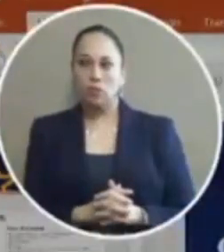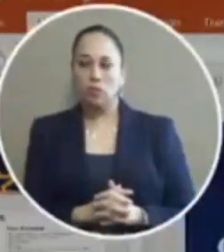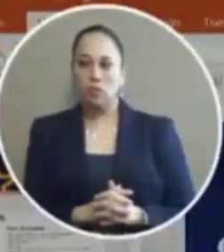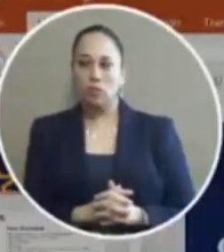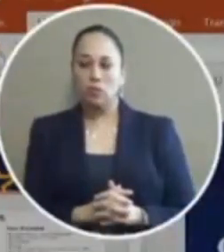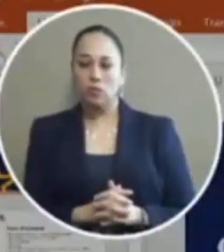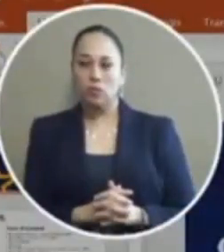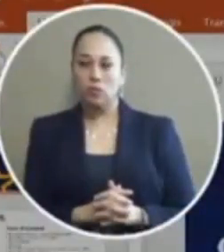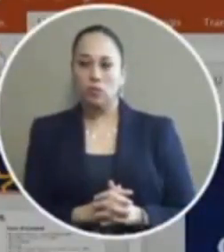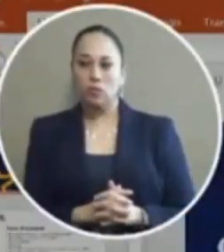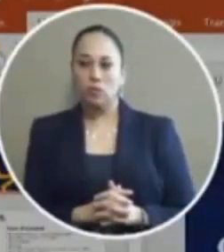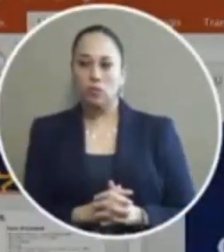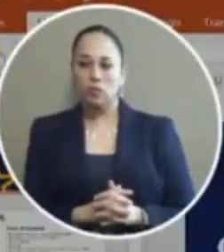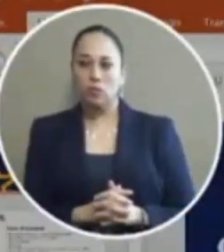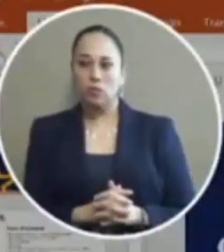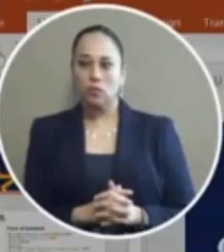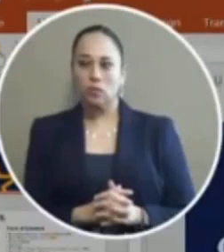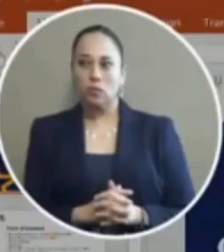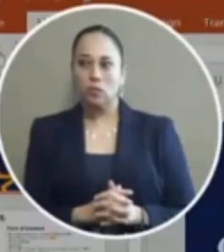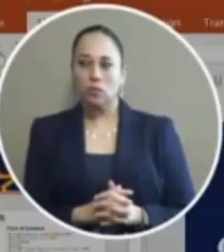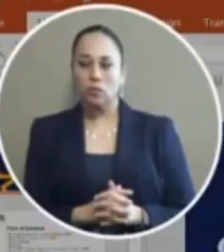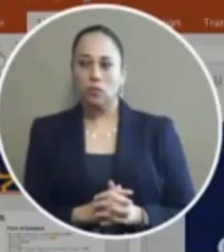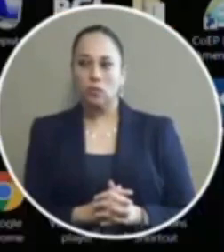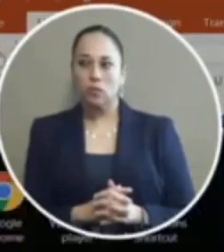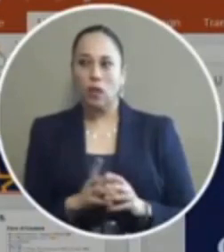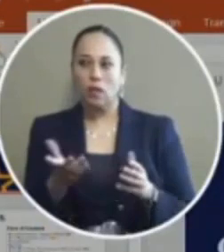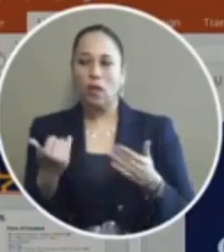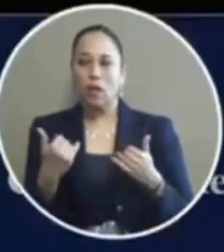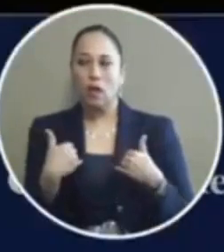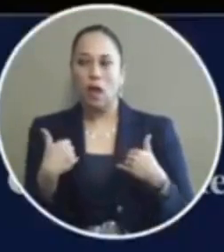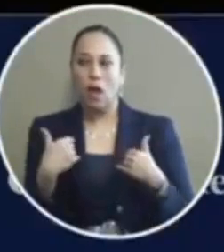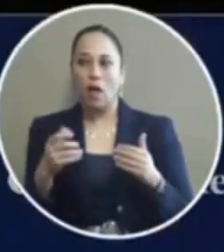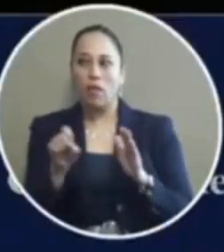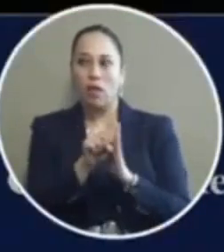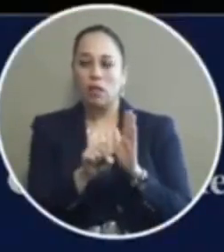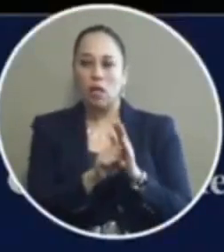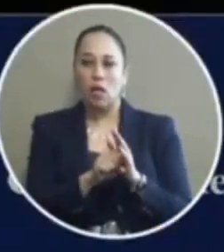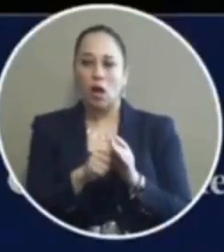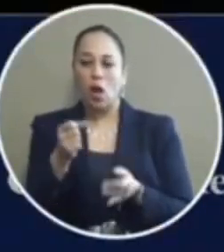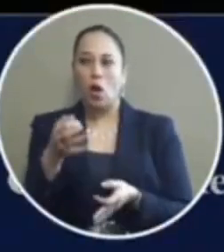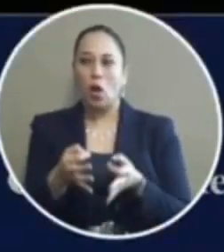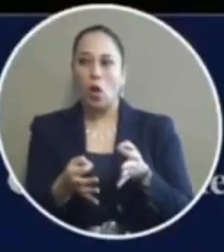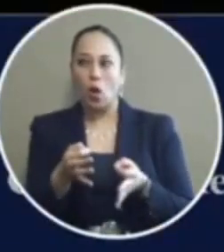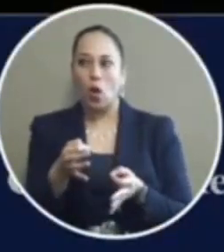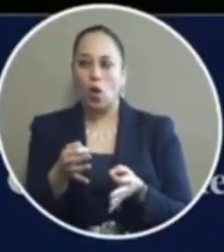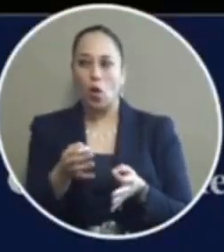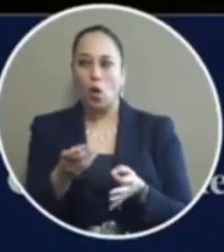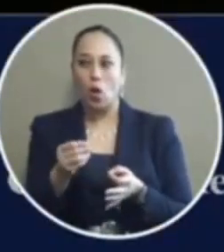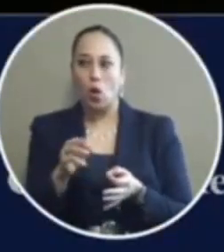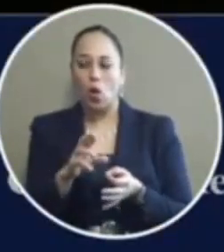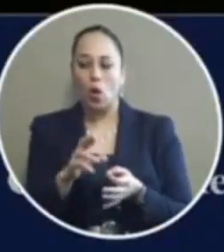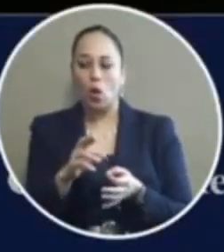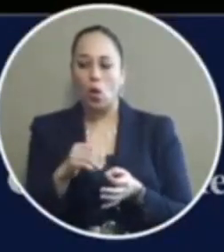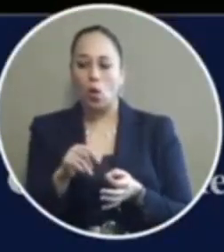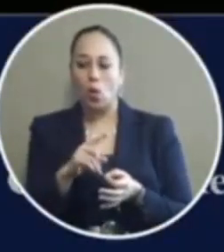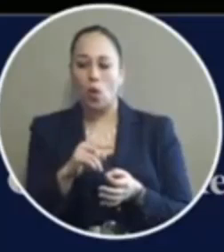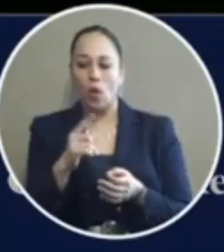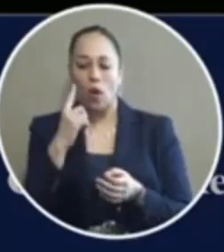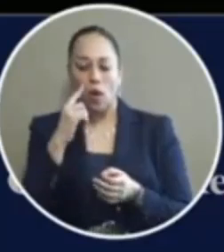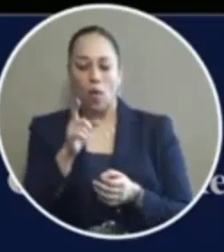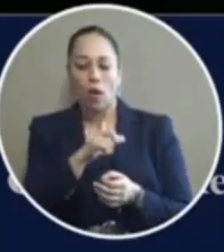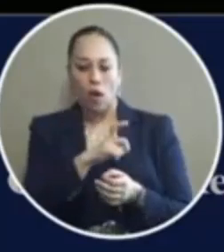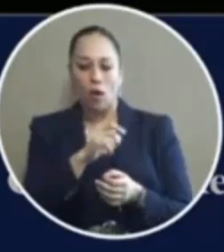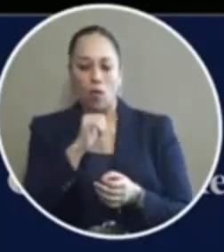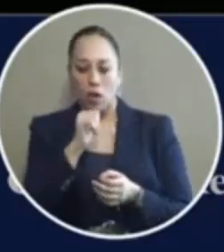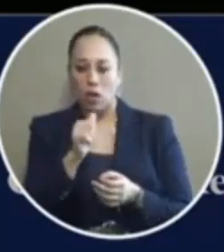we invited the parties who actually have a stake in whether they are court or the DA's office or the police office we did